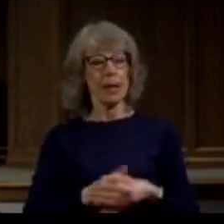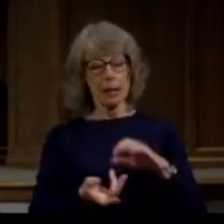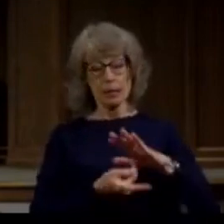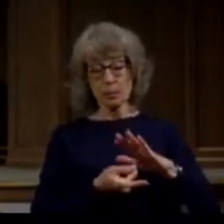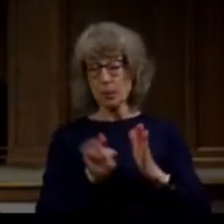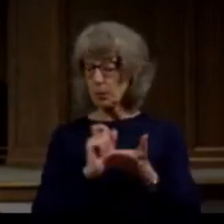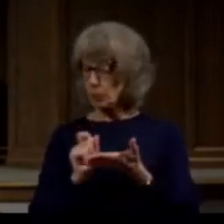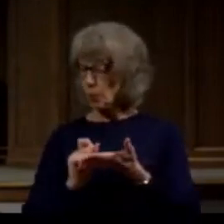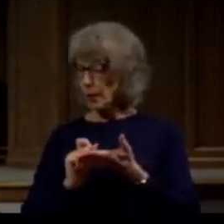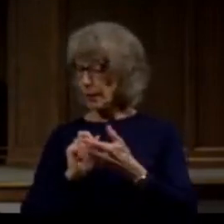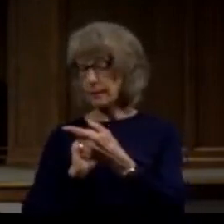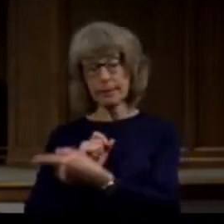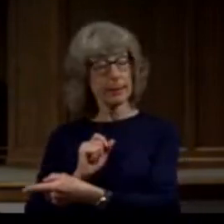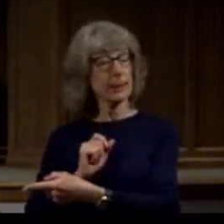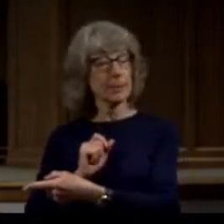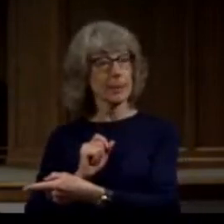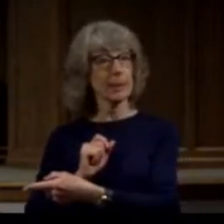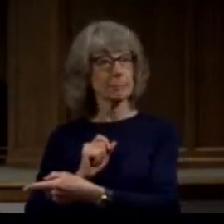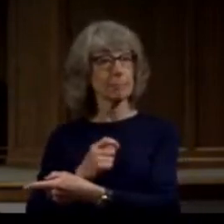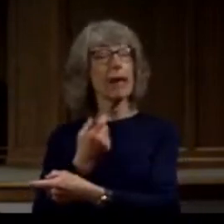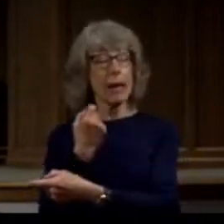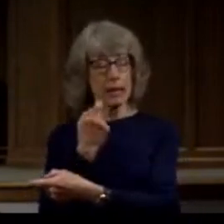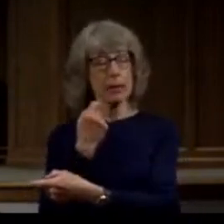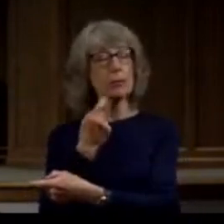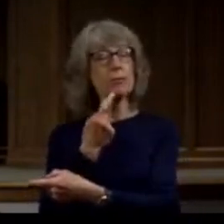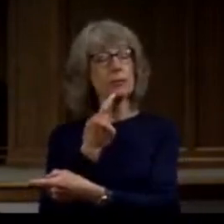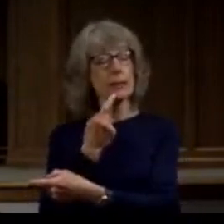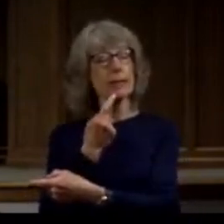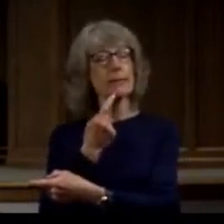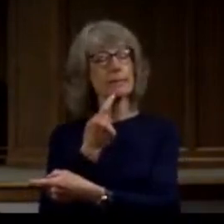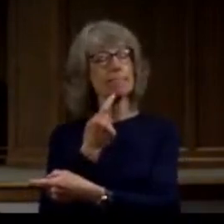going on I gotta tell you up front